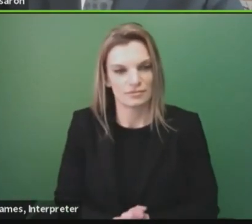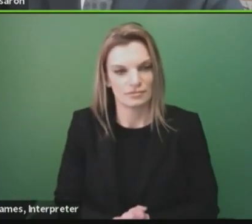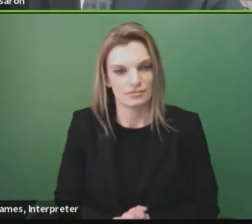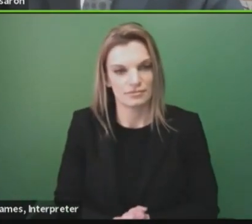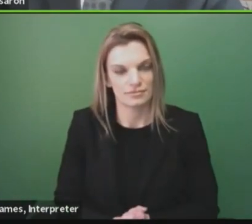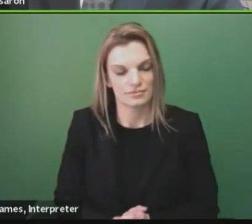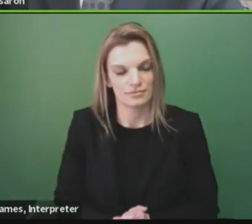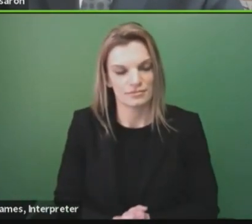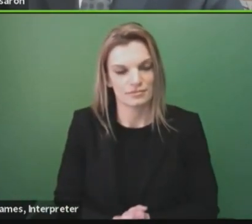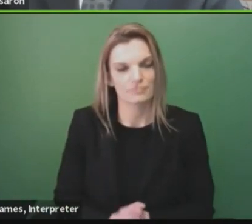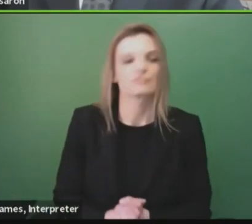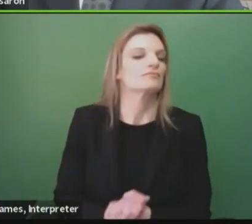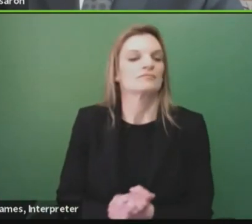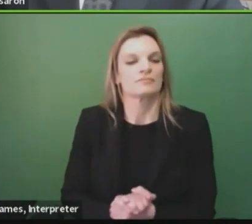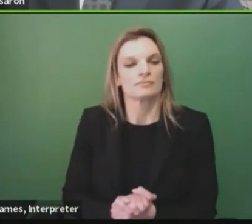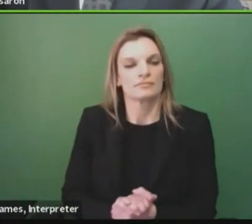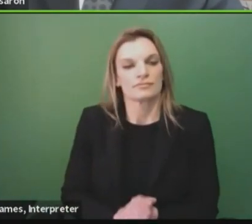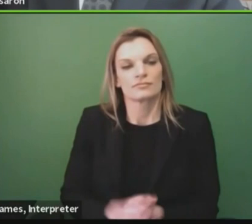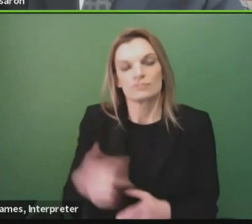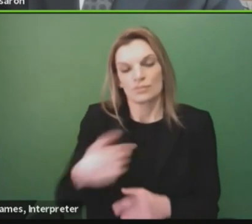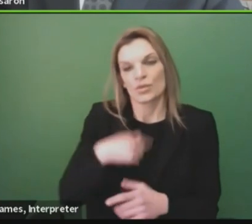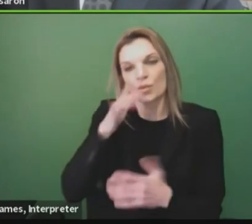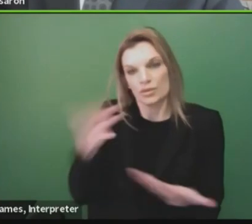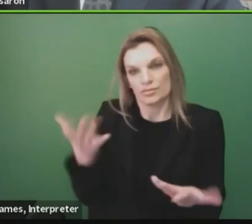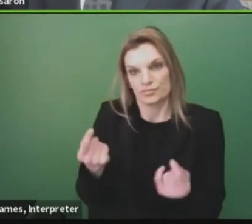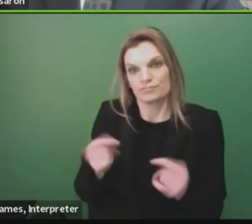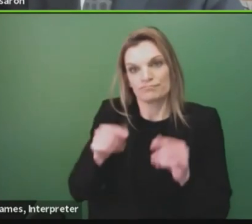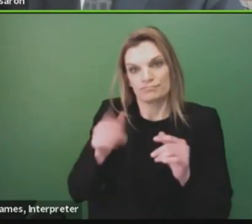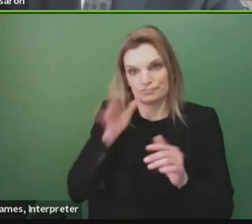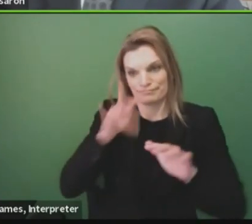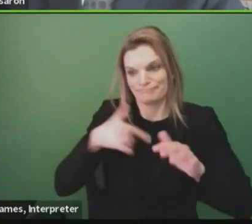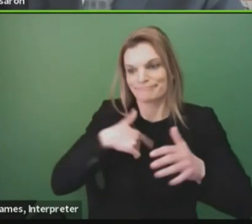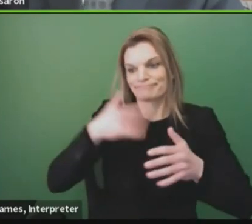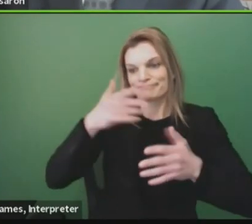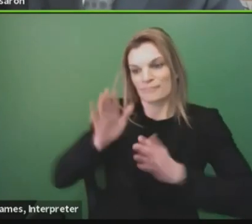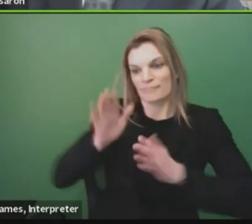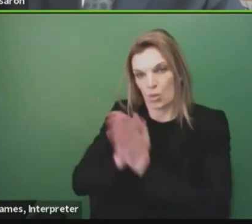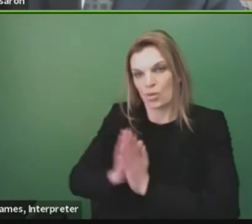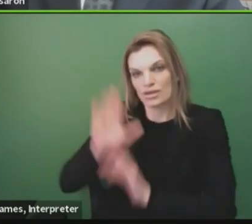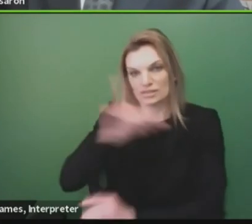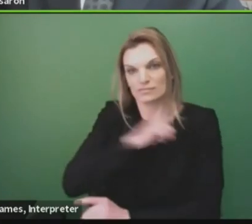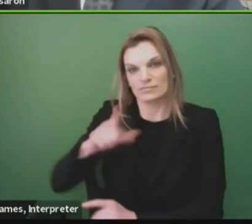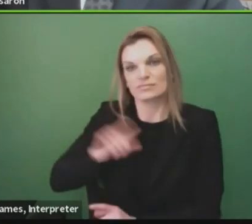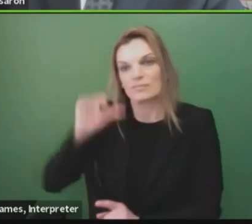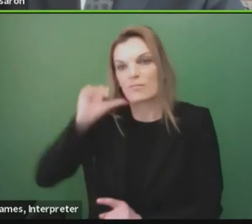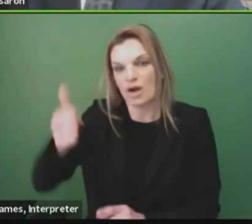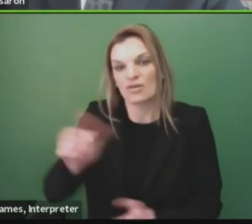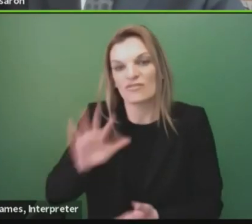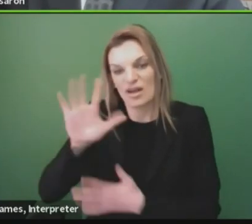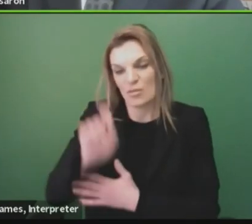total, we will be sending the request to the legislature tomorrow. It is $5.6 billion.